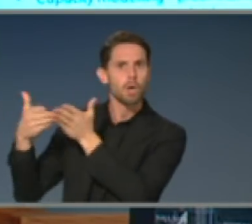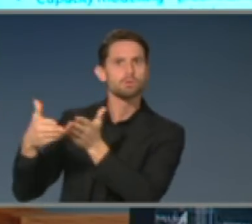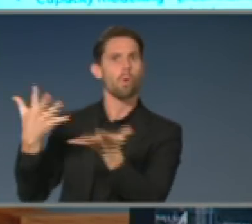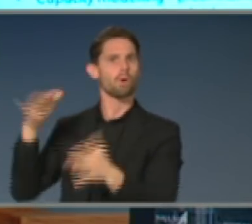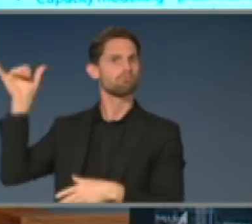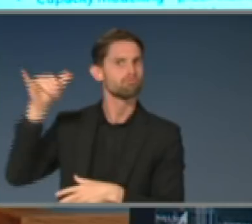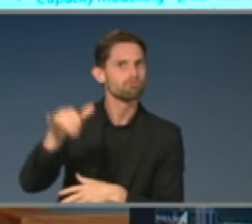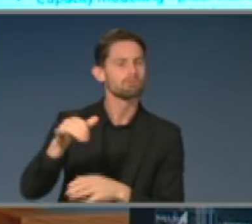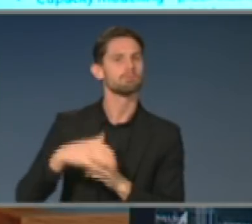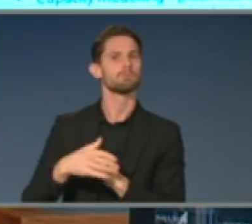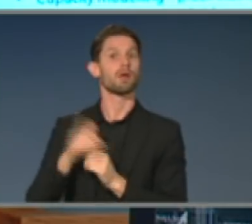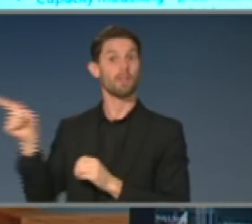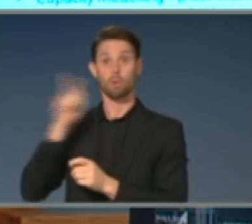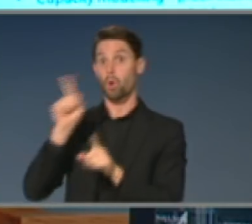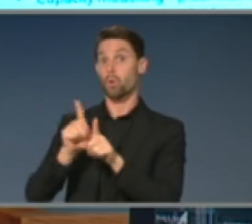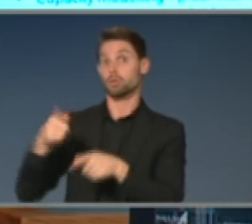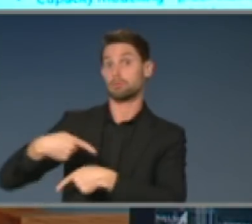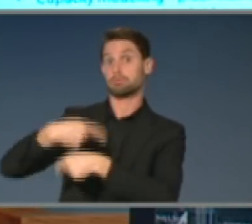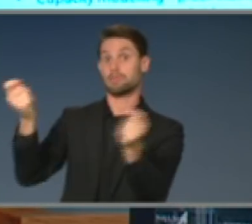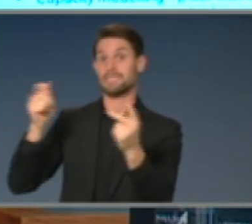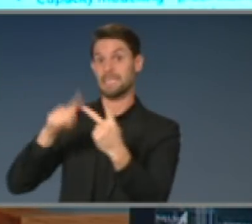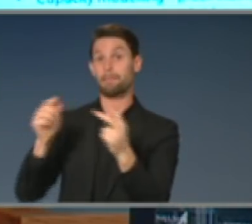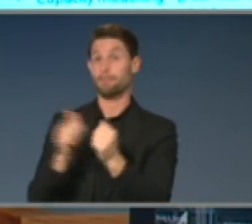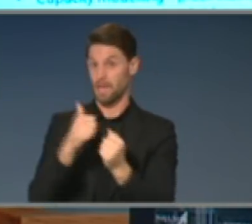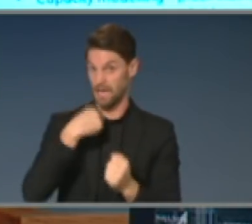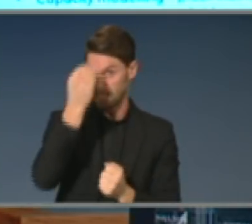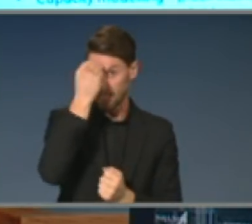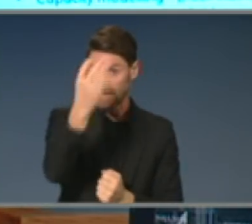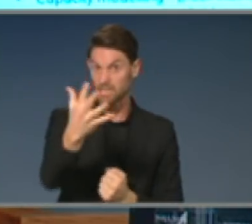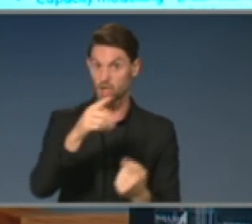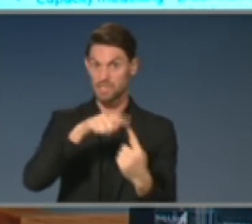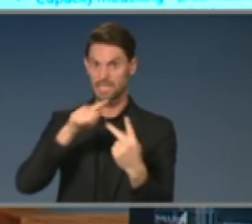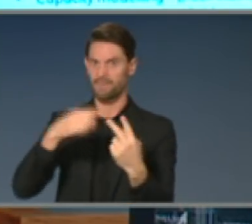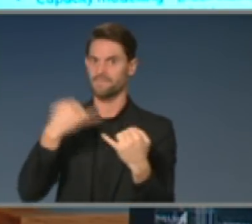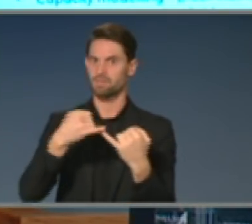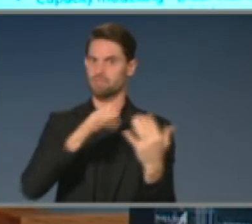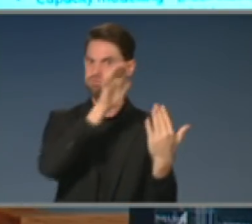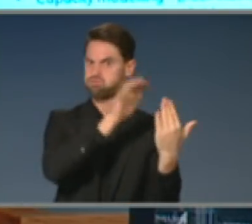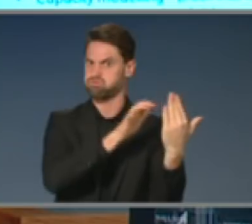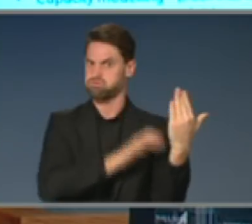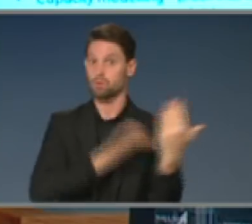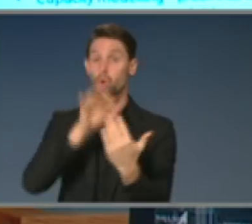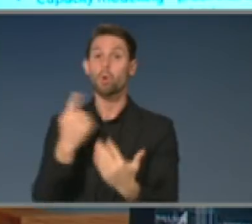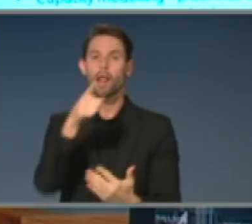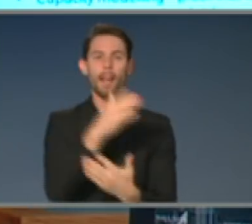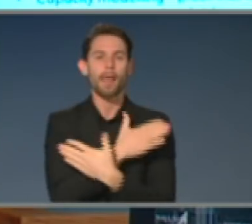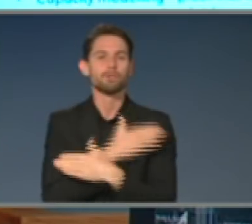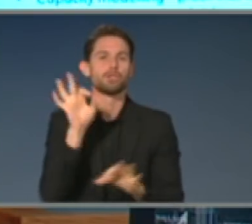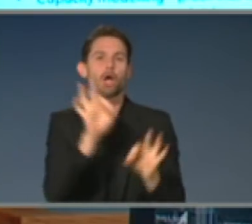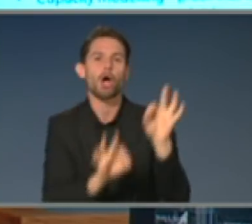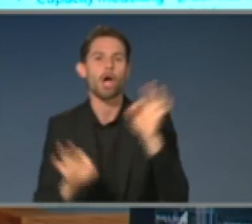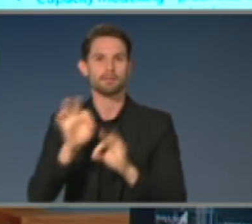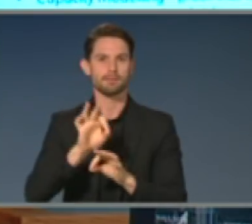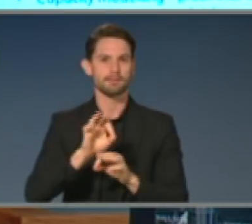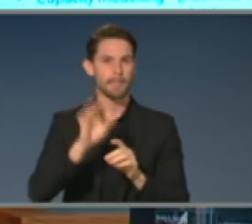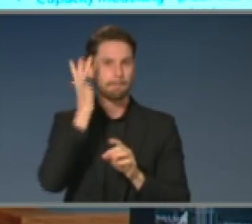So the Doherty Institute will be publishing those highly technical papers later this afternoon, and those of you with scientific brains will be able to